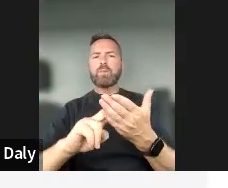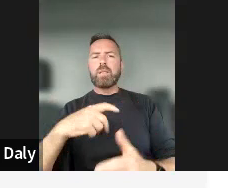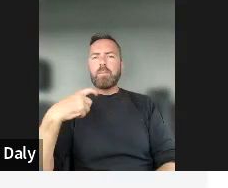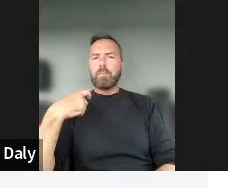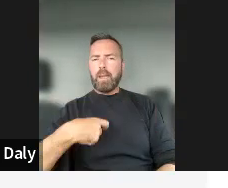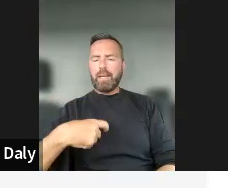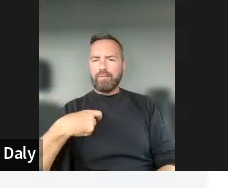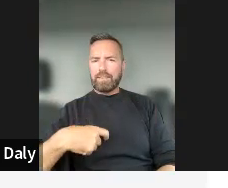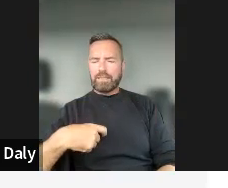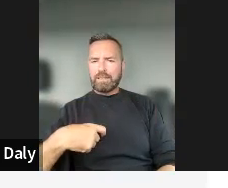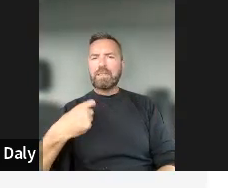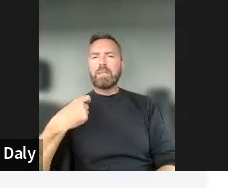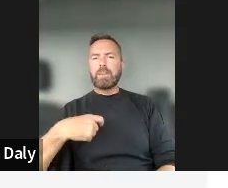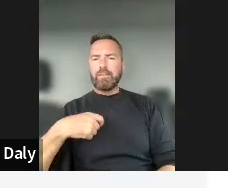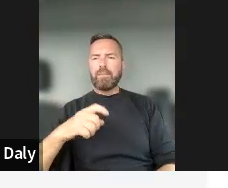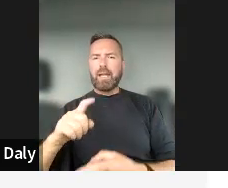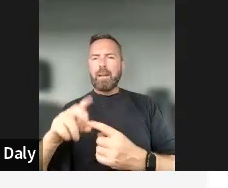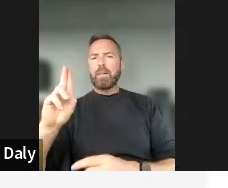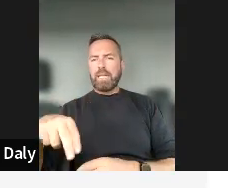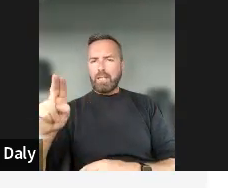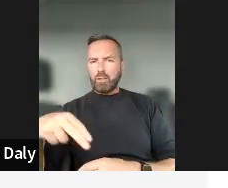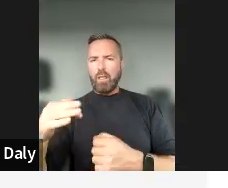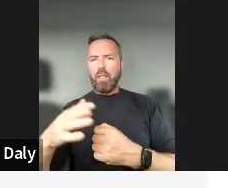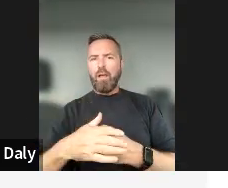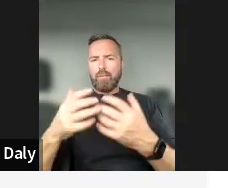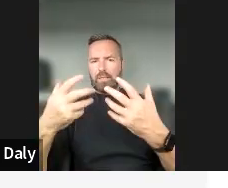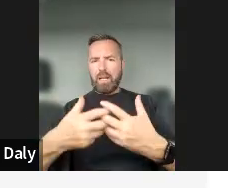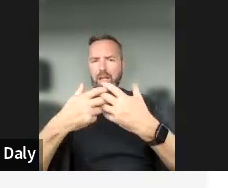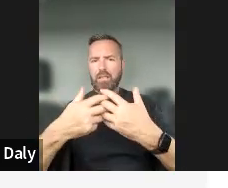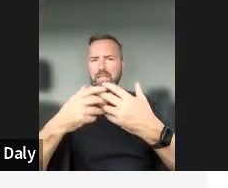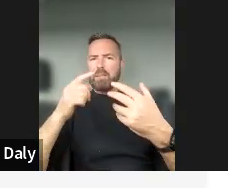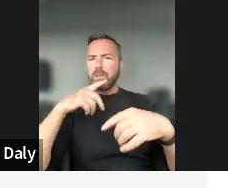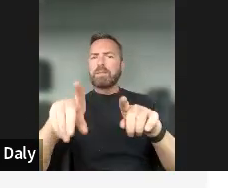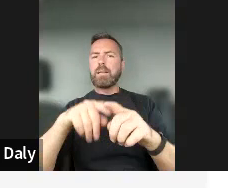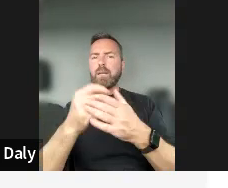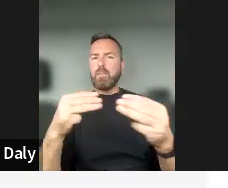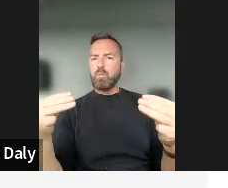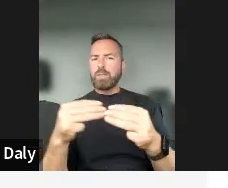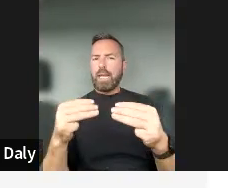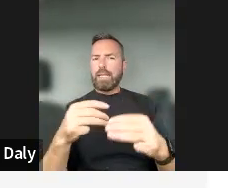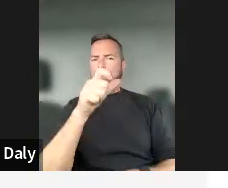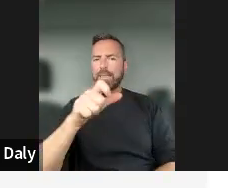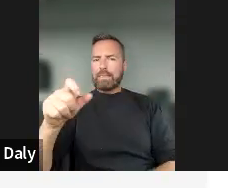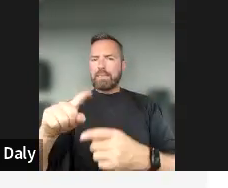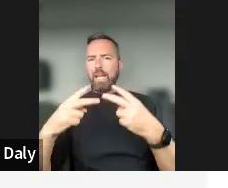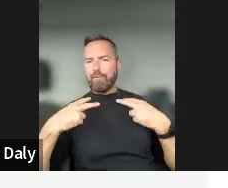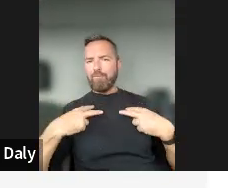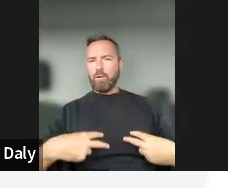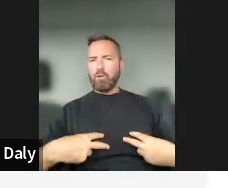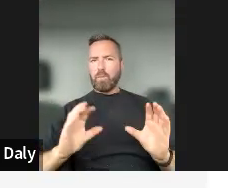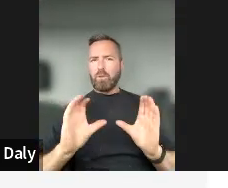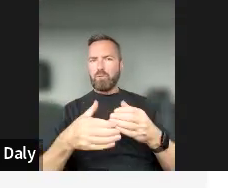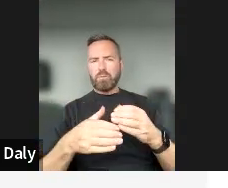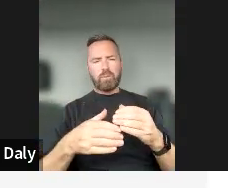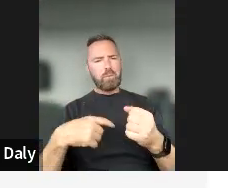technology, but at the same time, safeguarding citizens and vulnerable groups. So this was always, um, difficult.